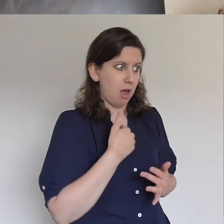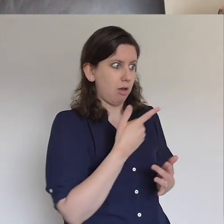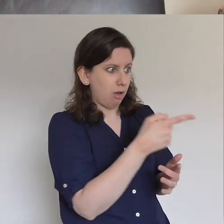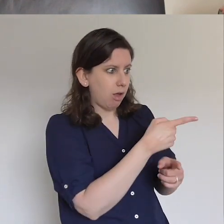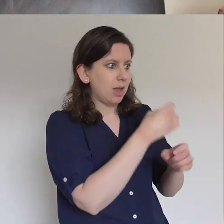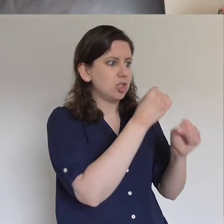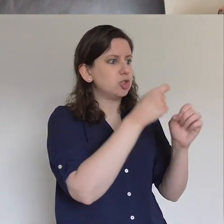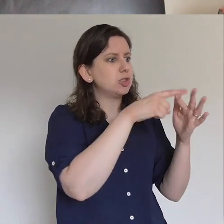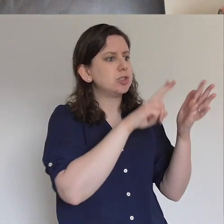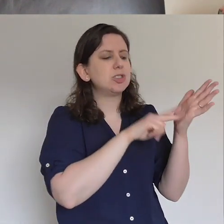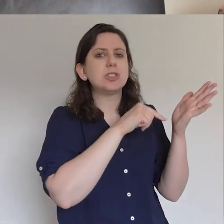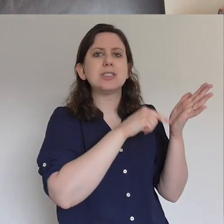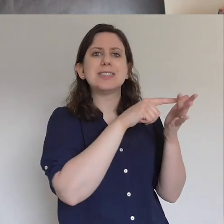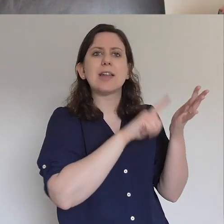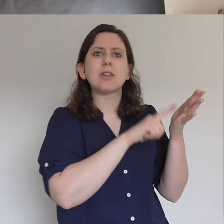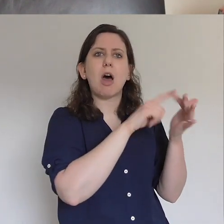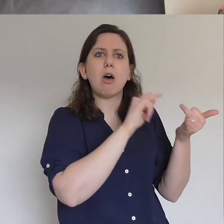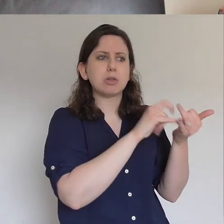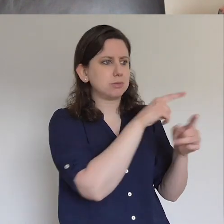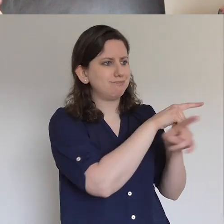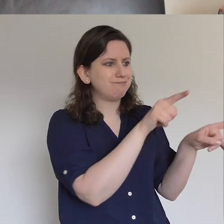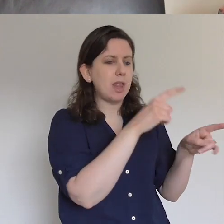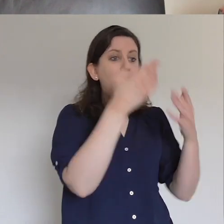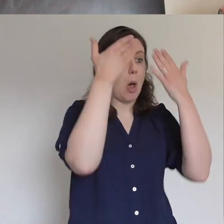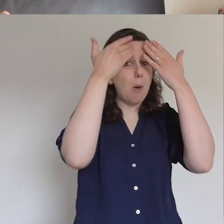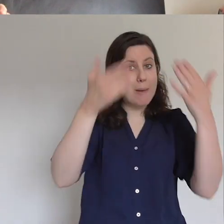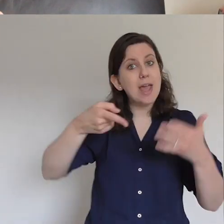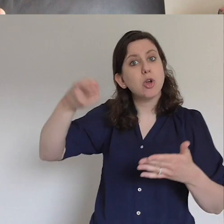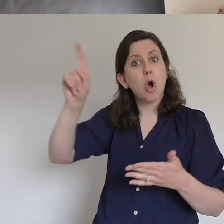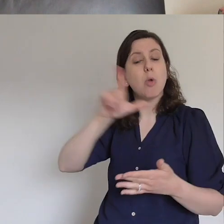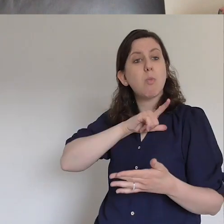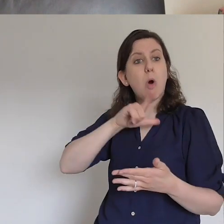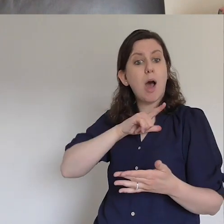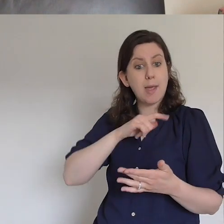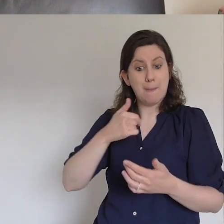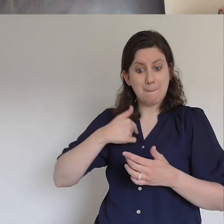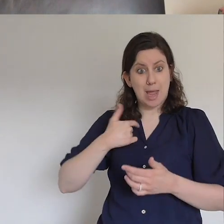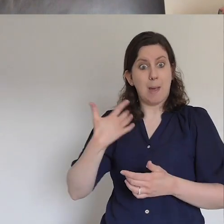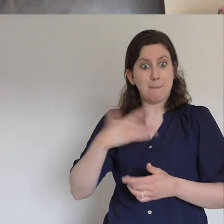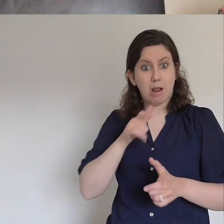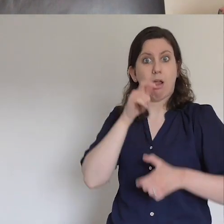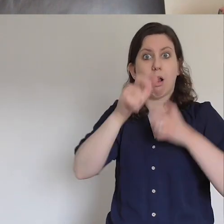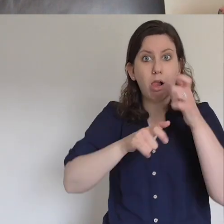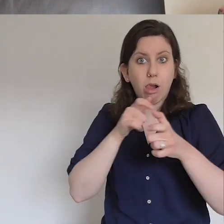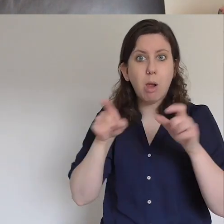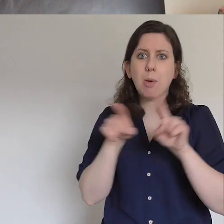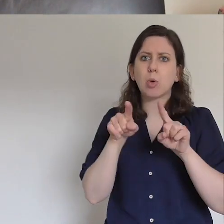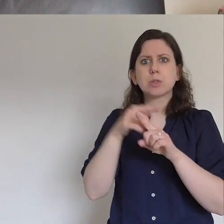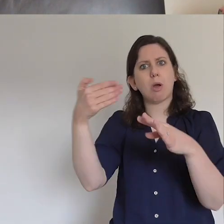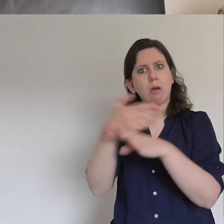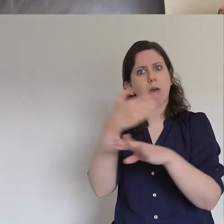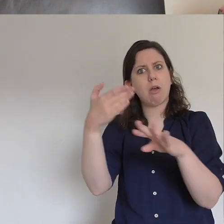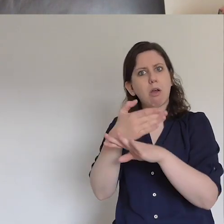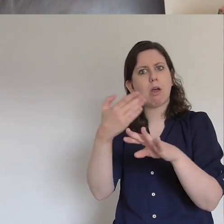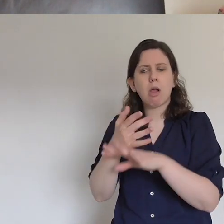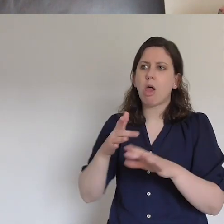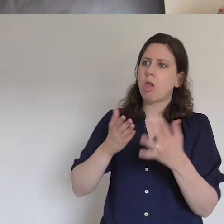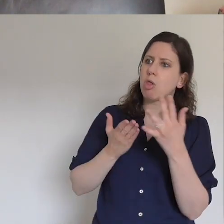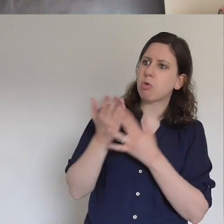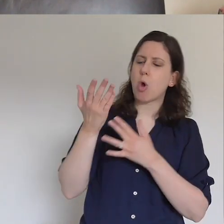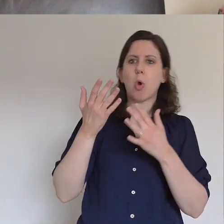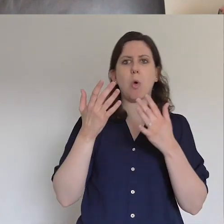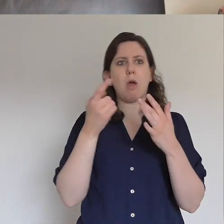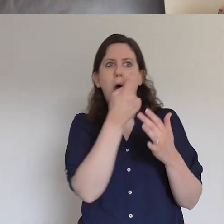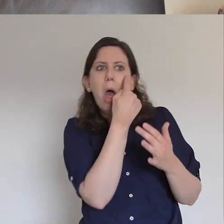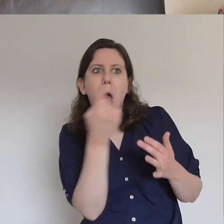by what I have said and done by the power of signs and miracles through the power